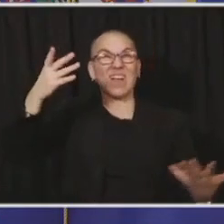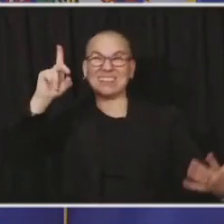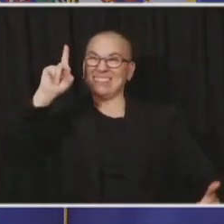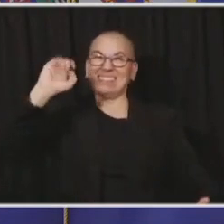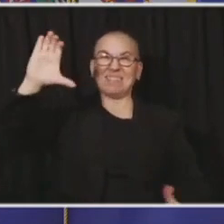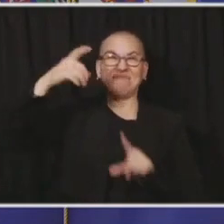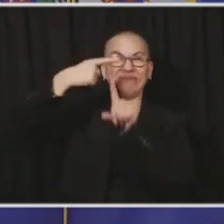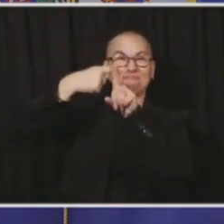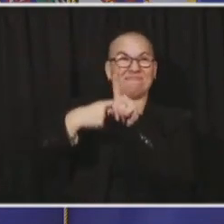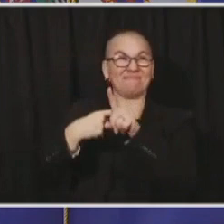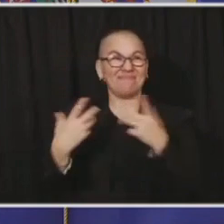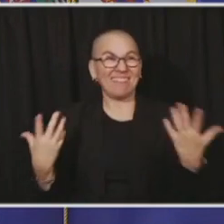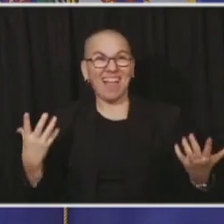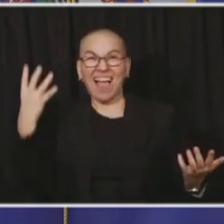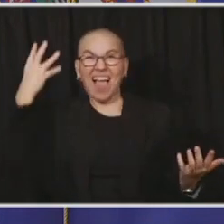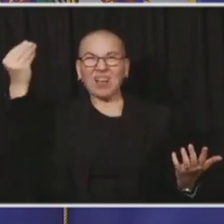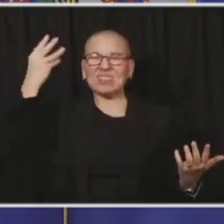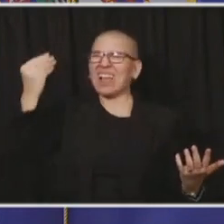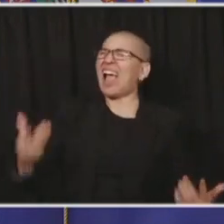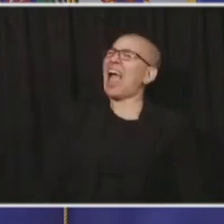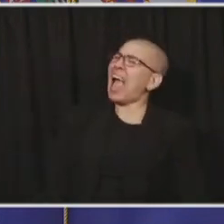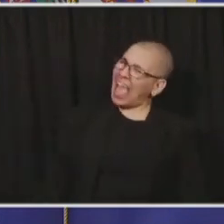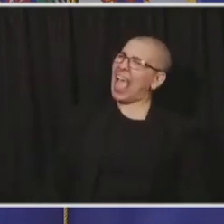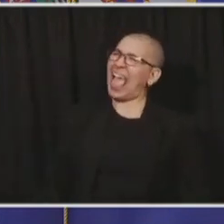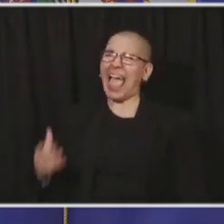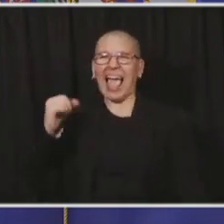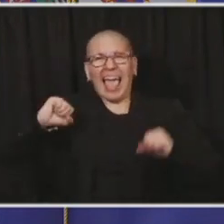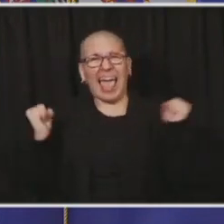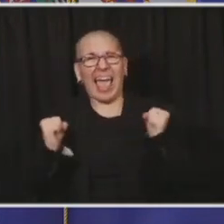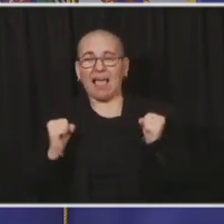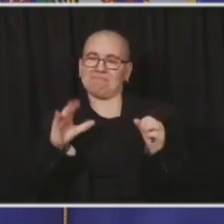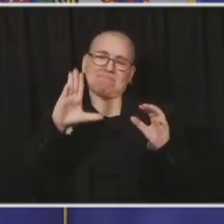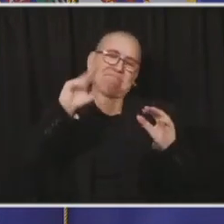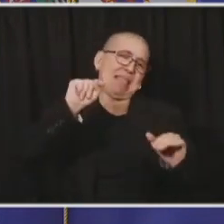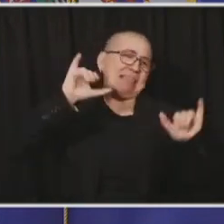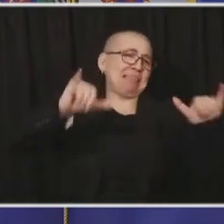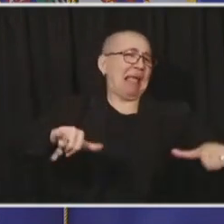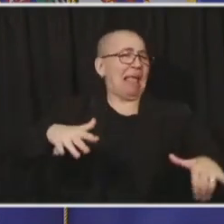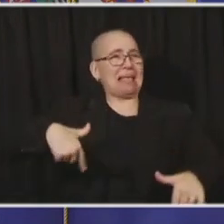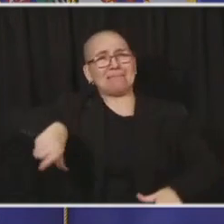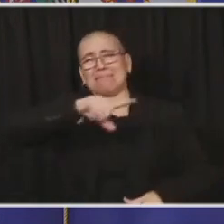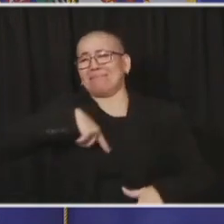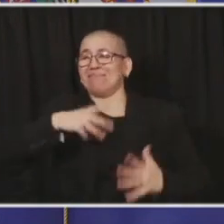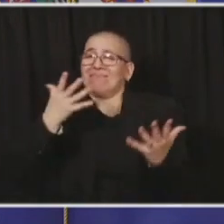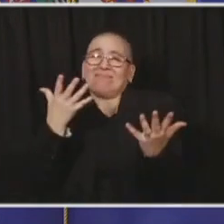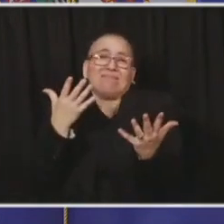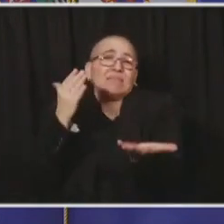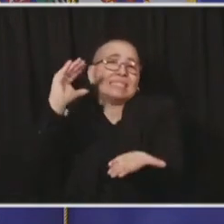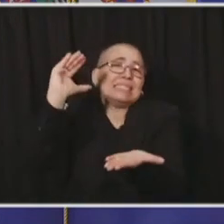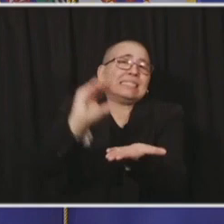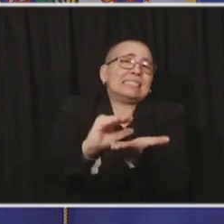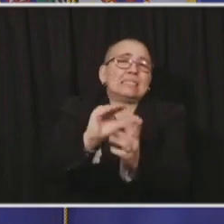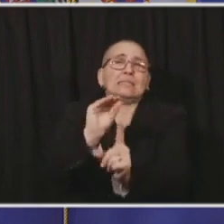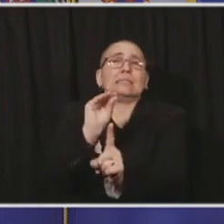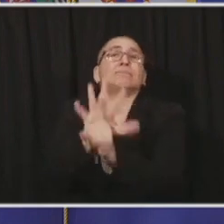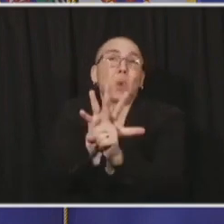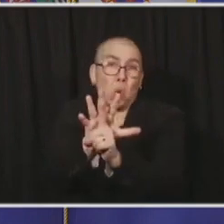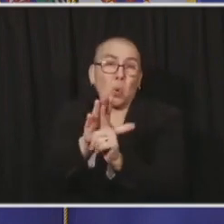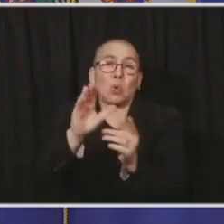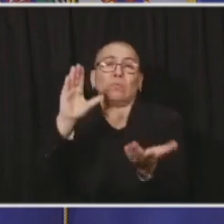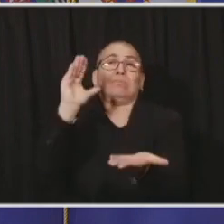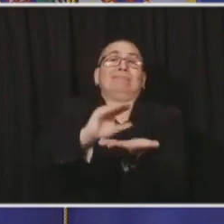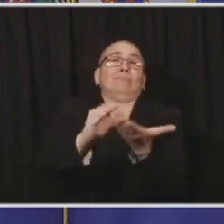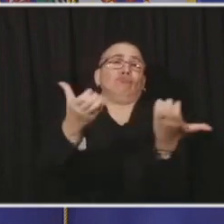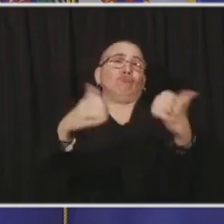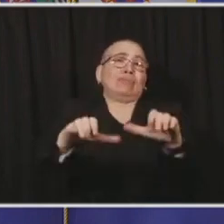many of these things, we're trying to move as much as we can to mitigate the risk, to provide some of that economic activity while getting the most